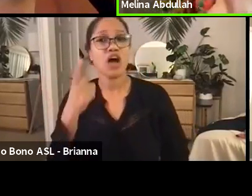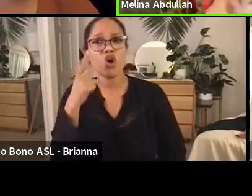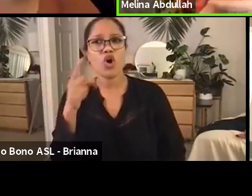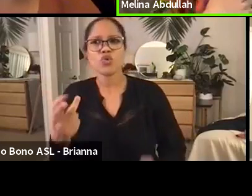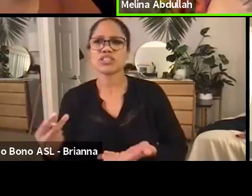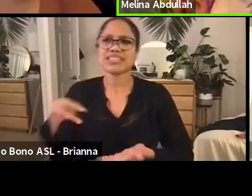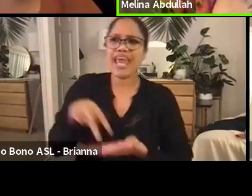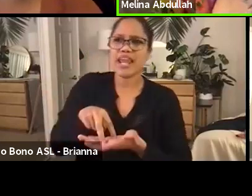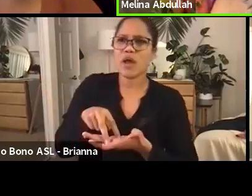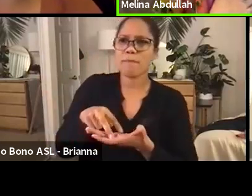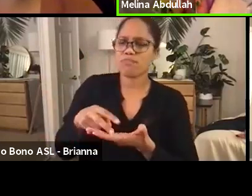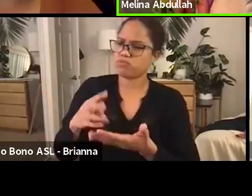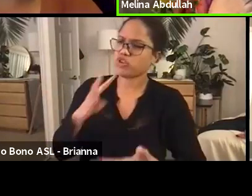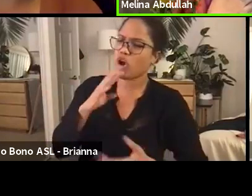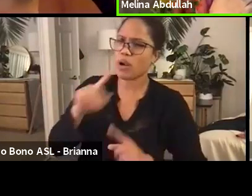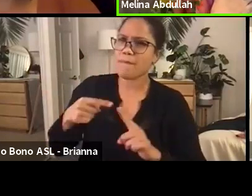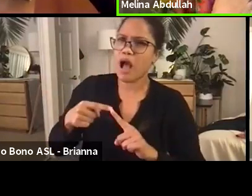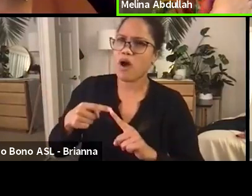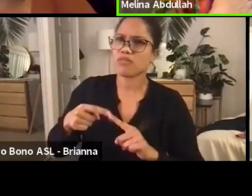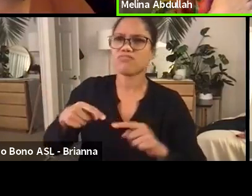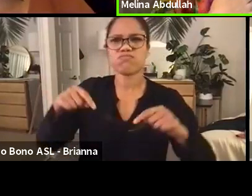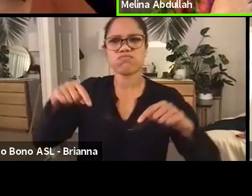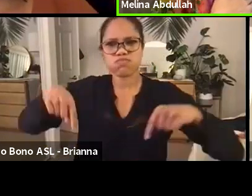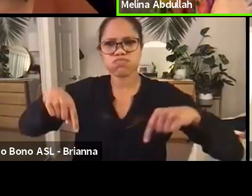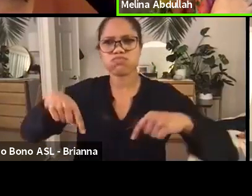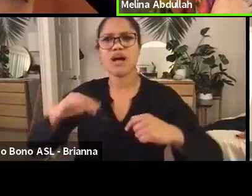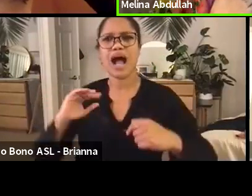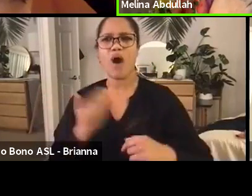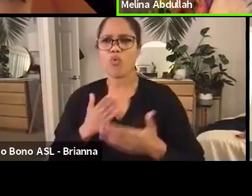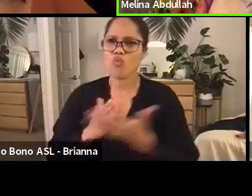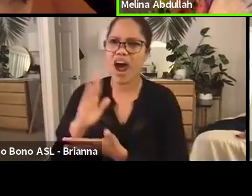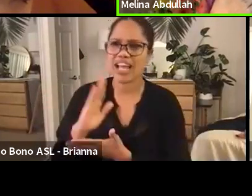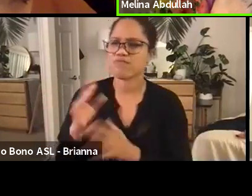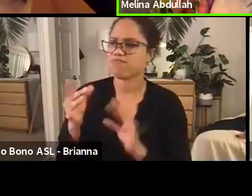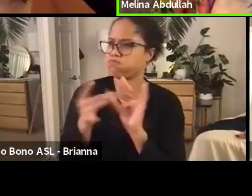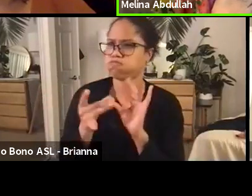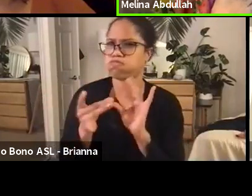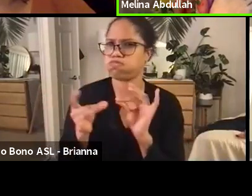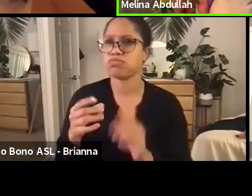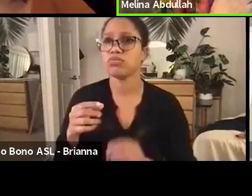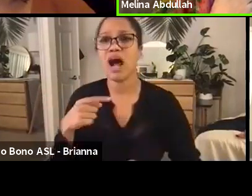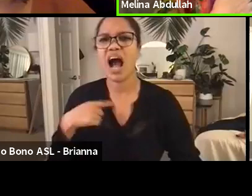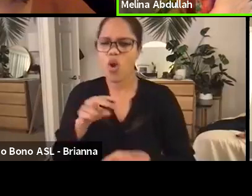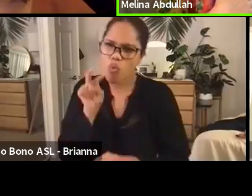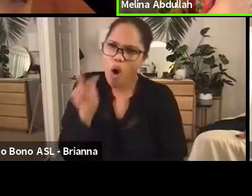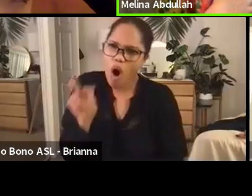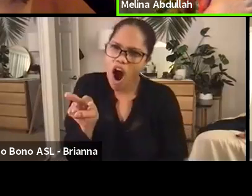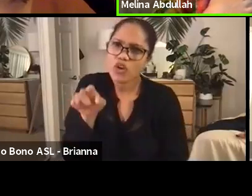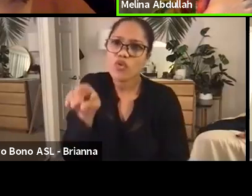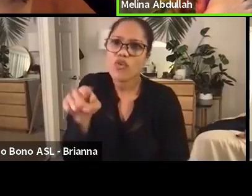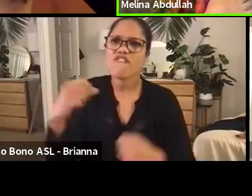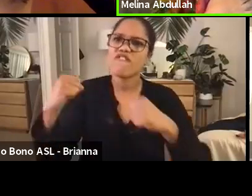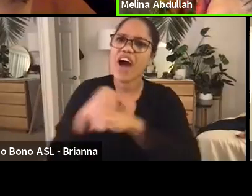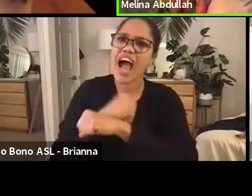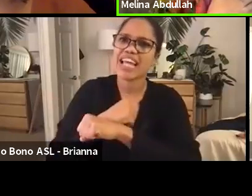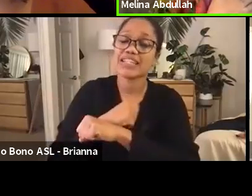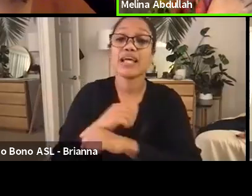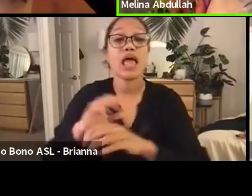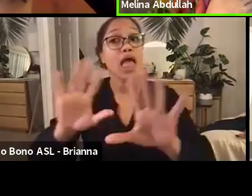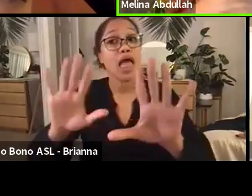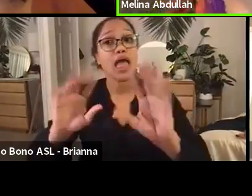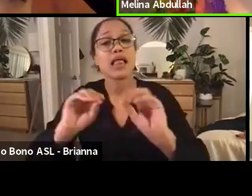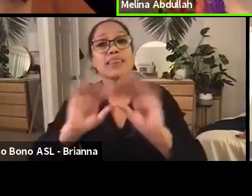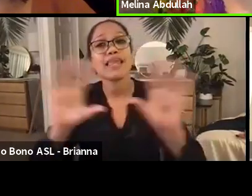certain level of dignity is the word that we keep hearing as I watch you fight. And let's be clear, everybody